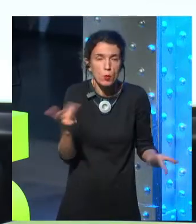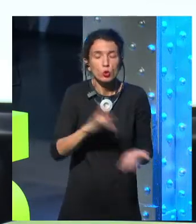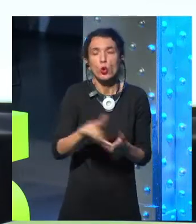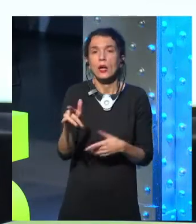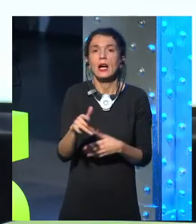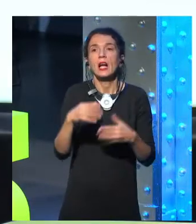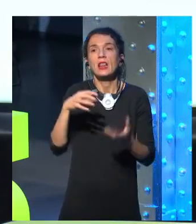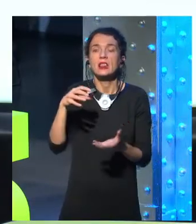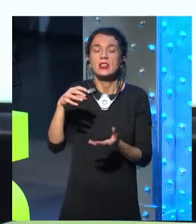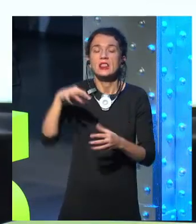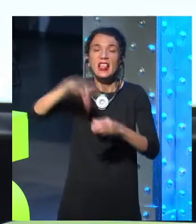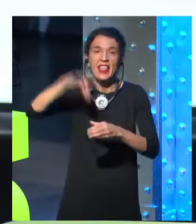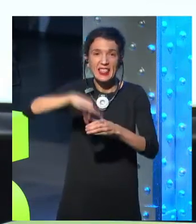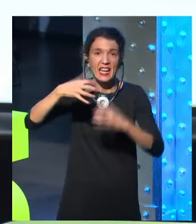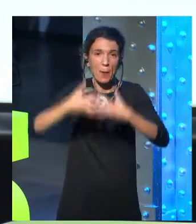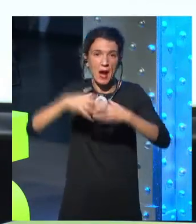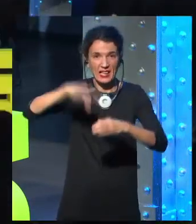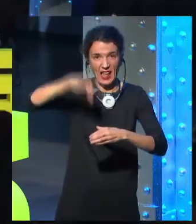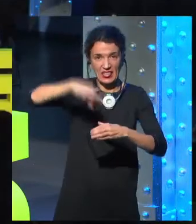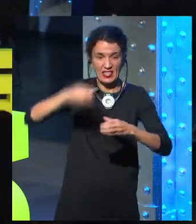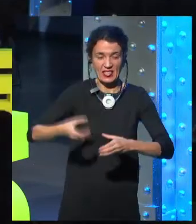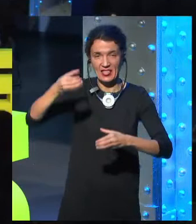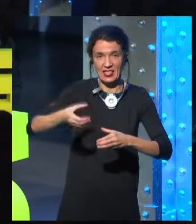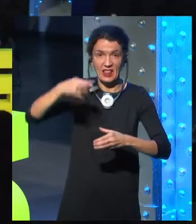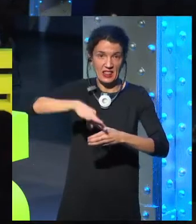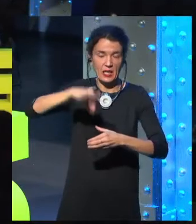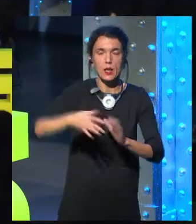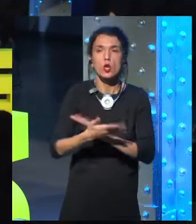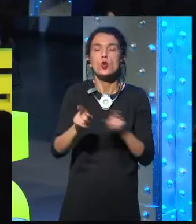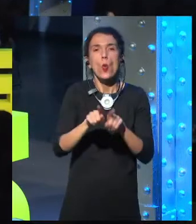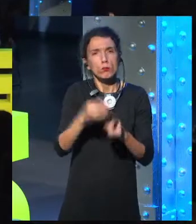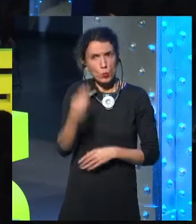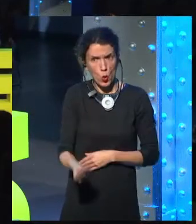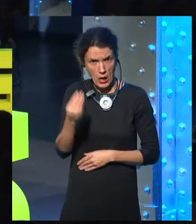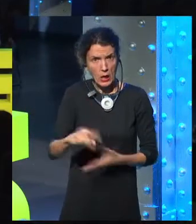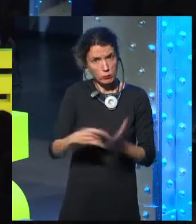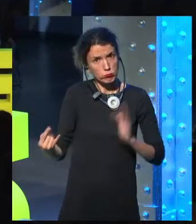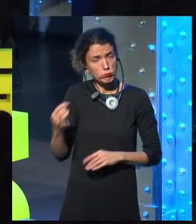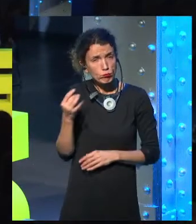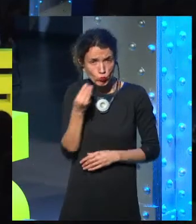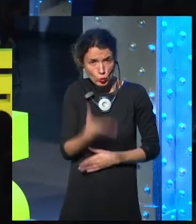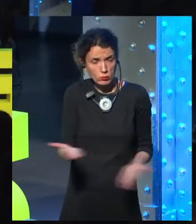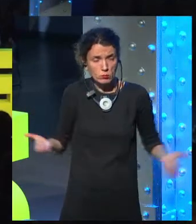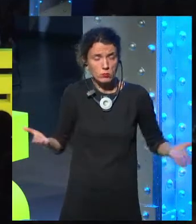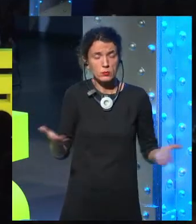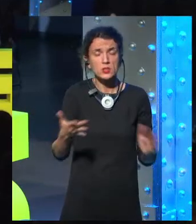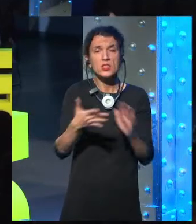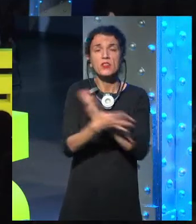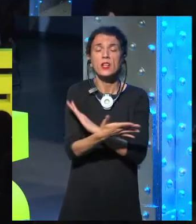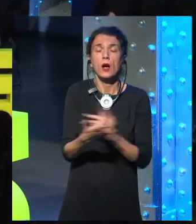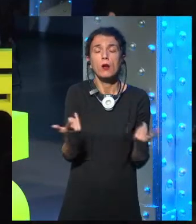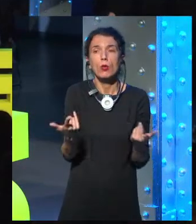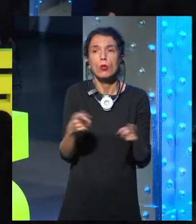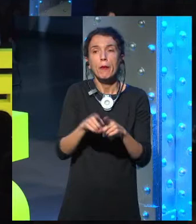set it. You forget it. It tells you when it's done. You don't have to sit there watching it. If a tea kettle were invented today, it would have this crazy